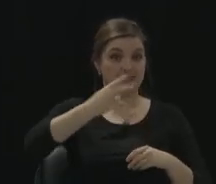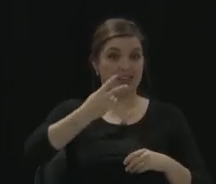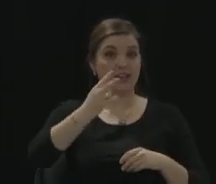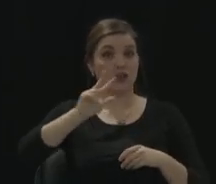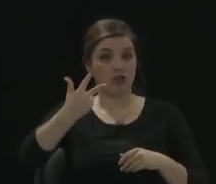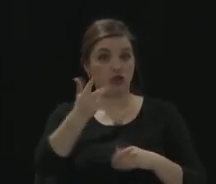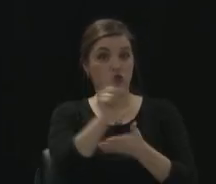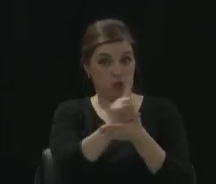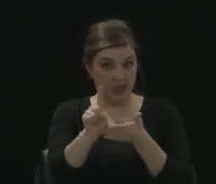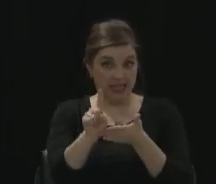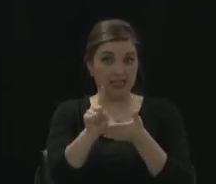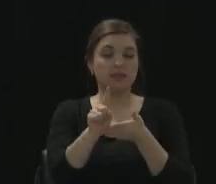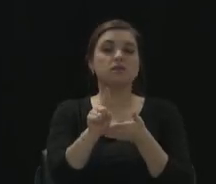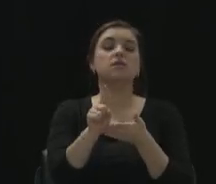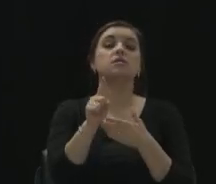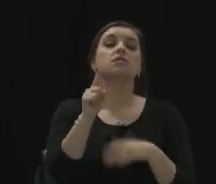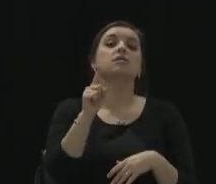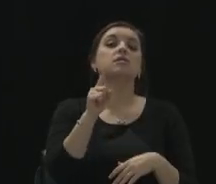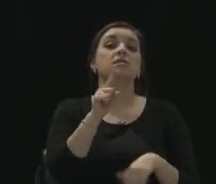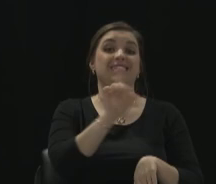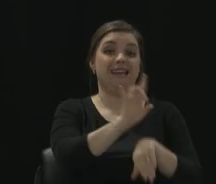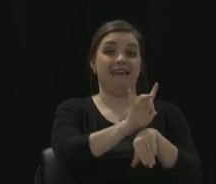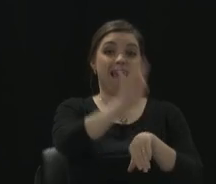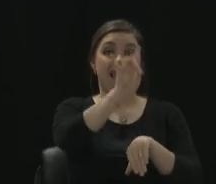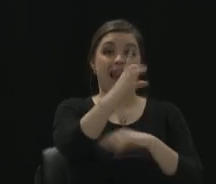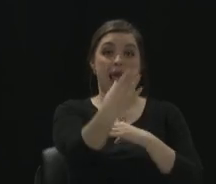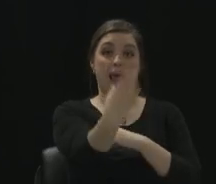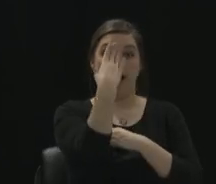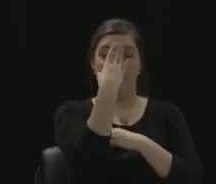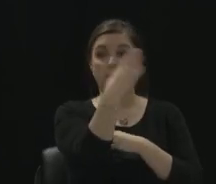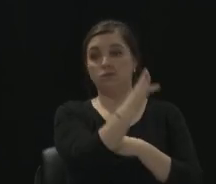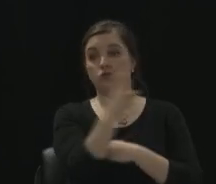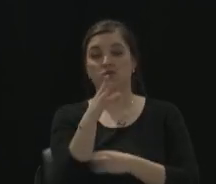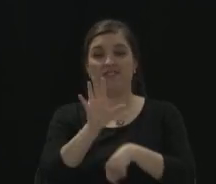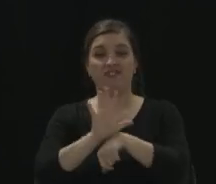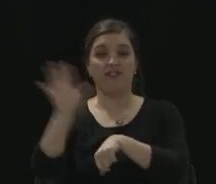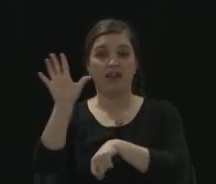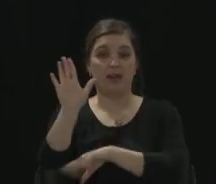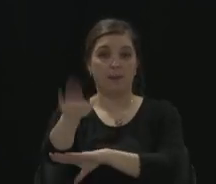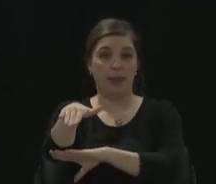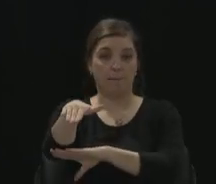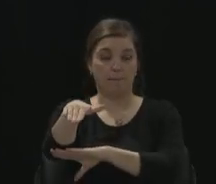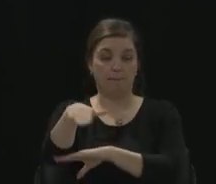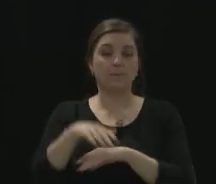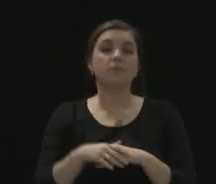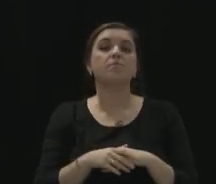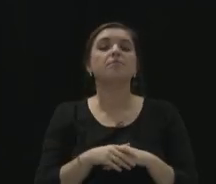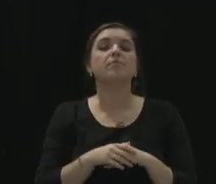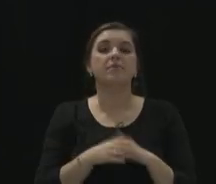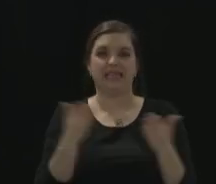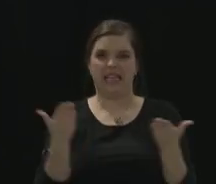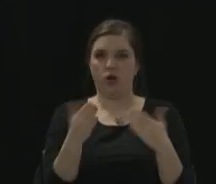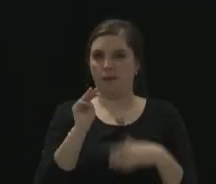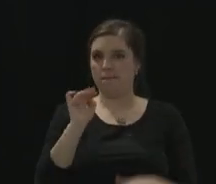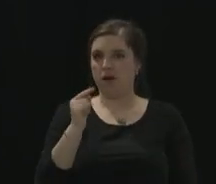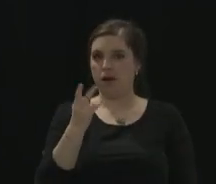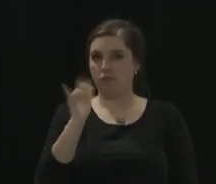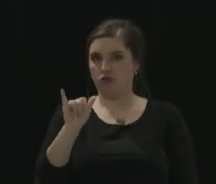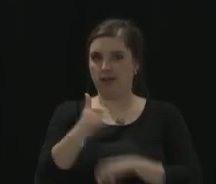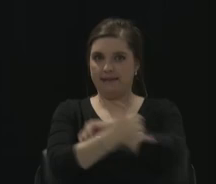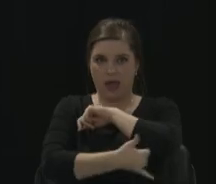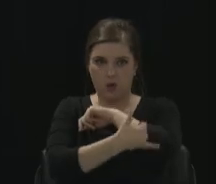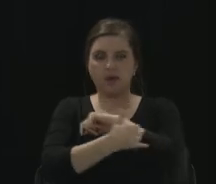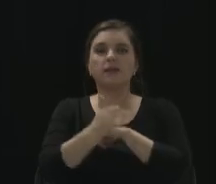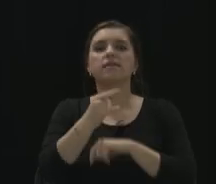from 8 a.m. to 5 p.m. And here in Montgomery County, that is at the Montgomery County Board of Elections. It is at our